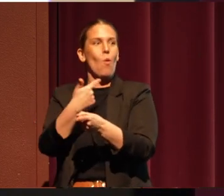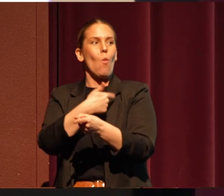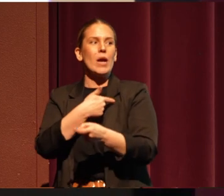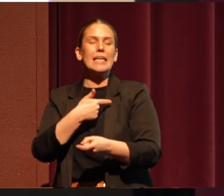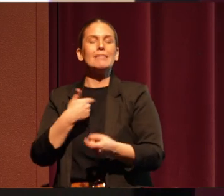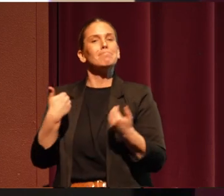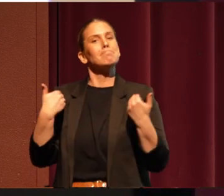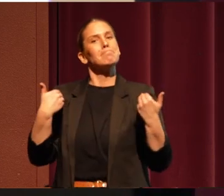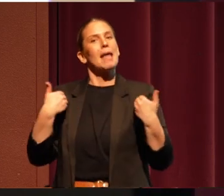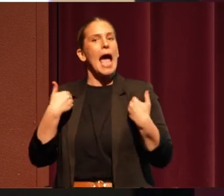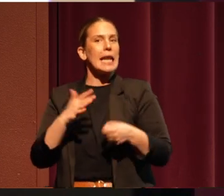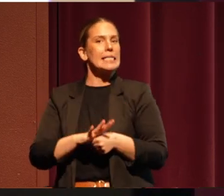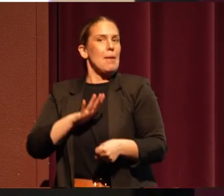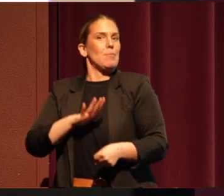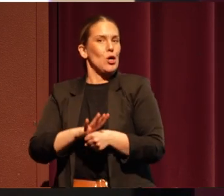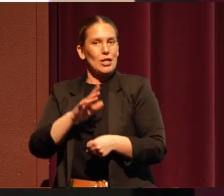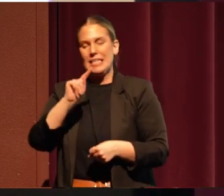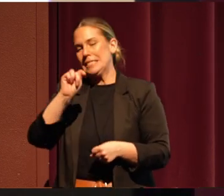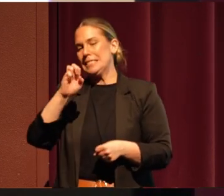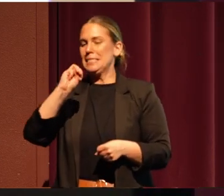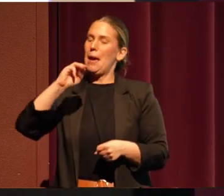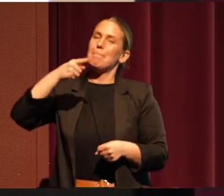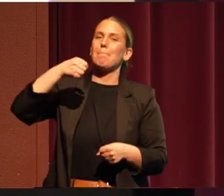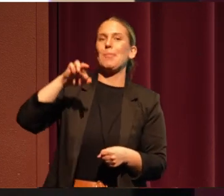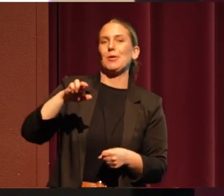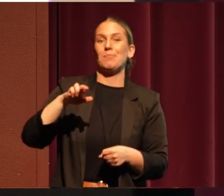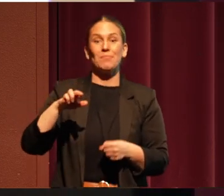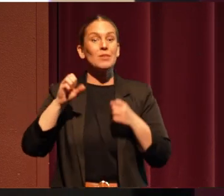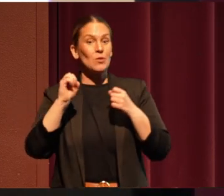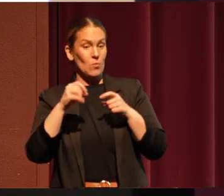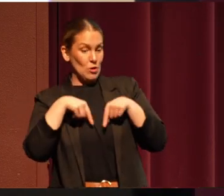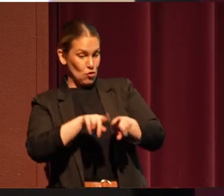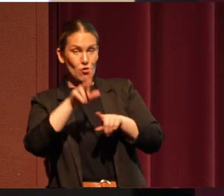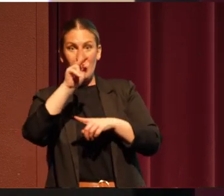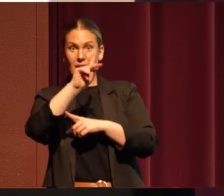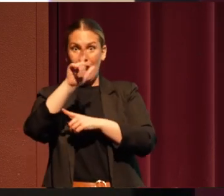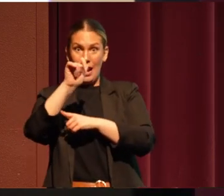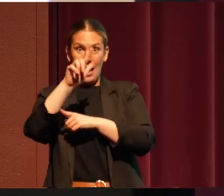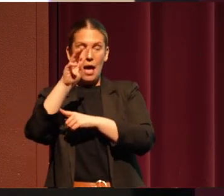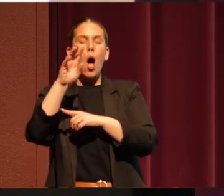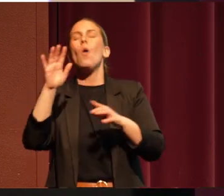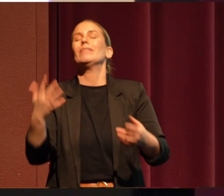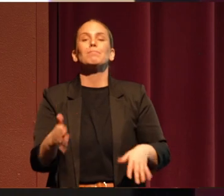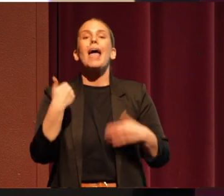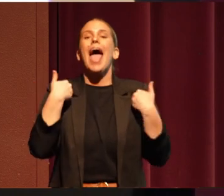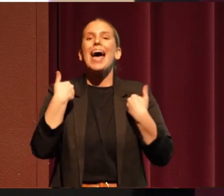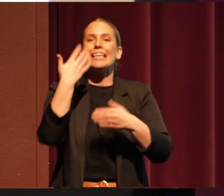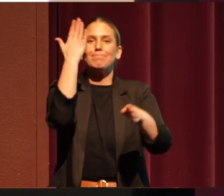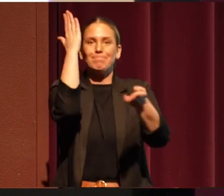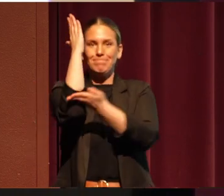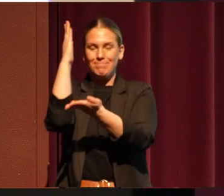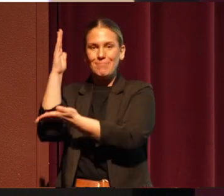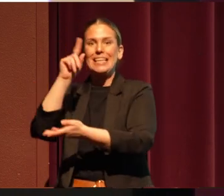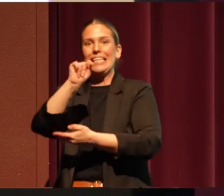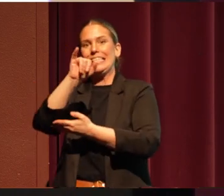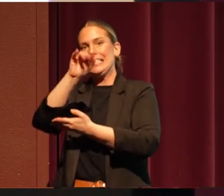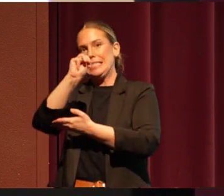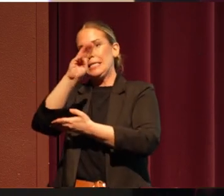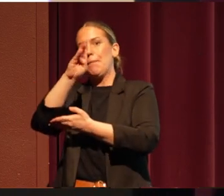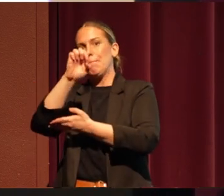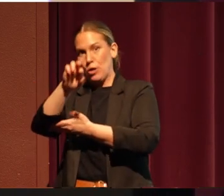And so at the time in 1913, the Klamath tribe was only logging their timber on a sustainable yield basis.